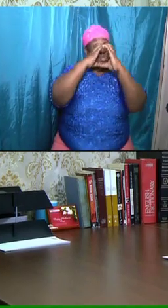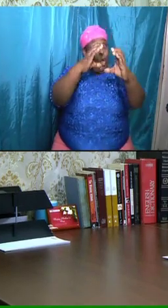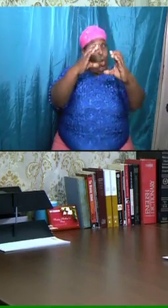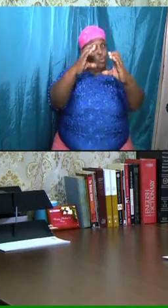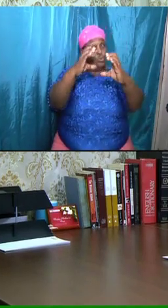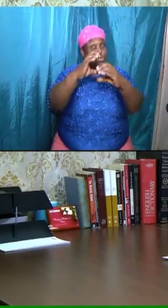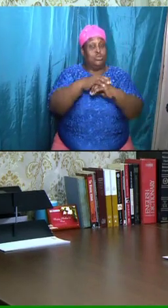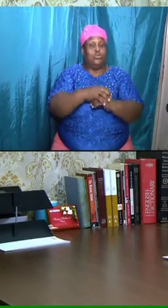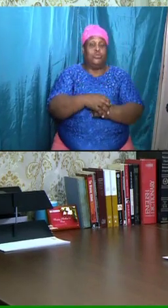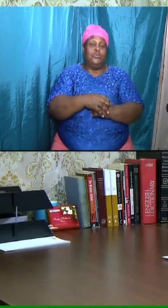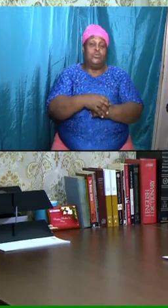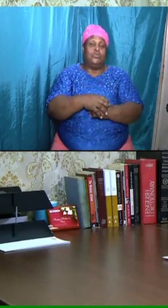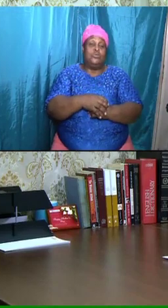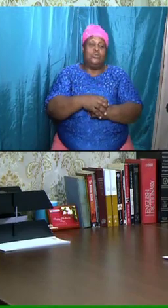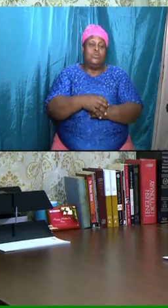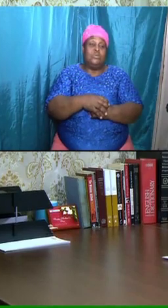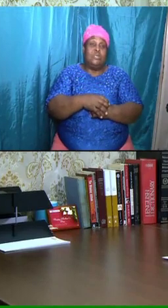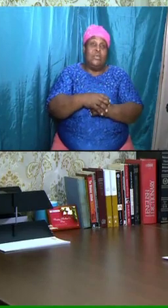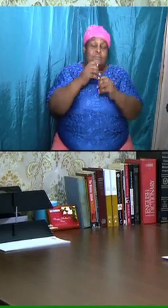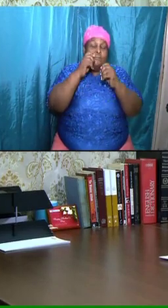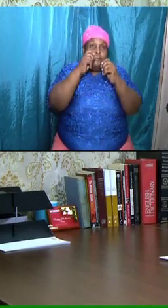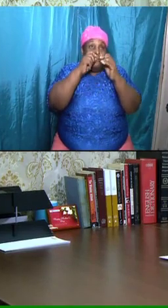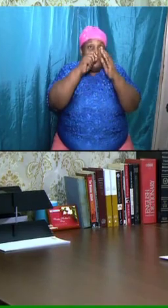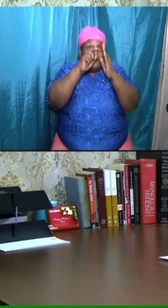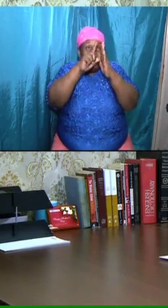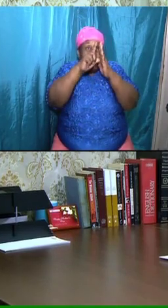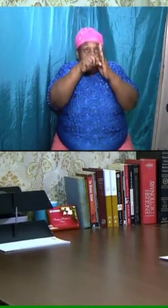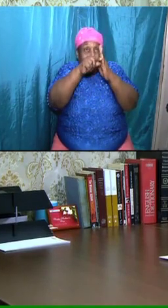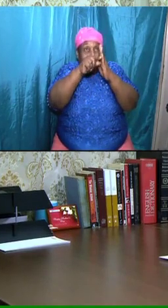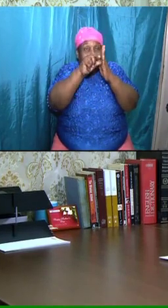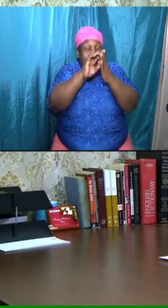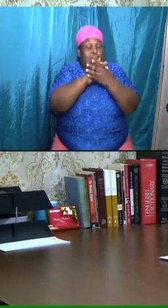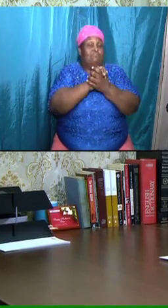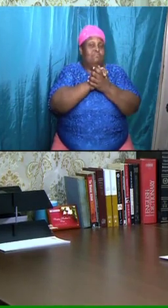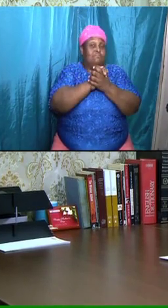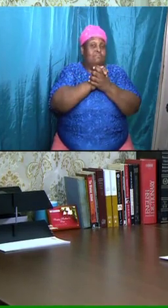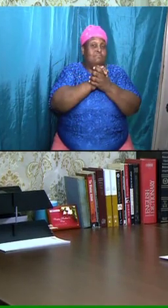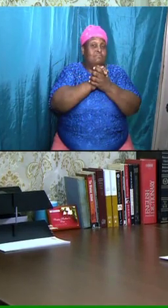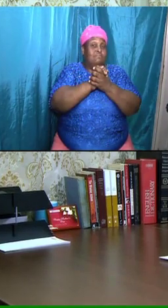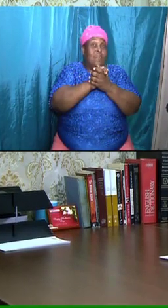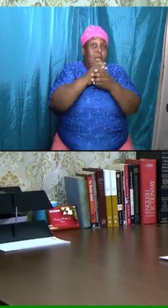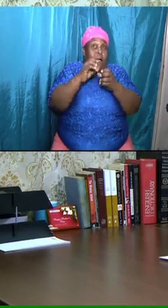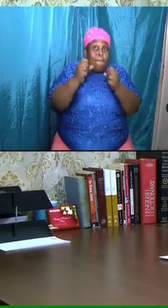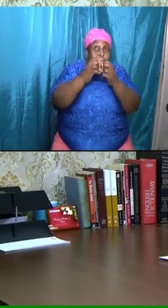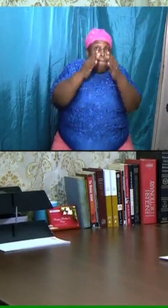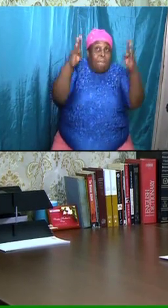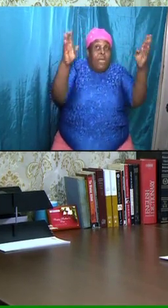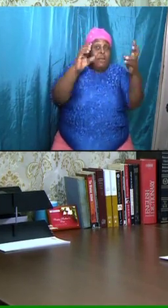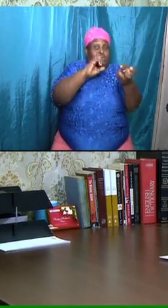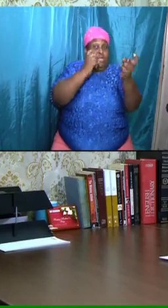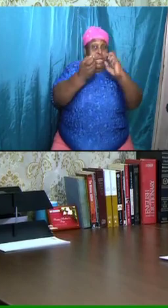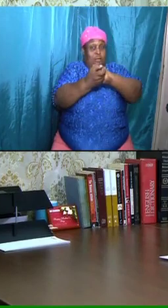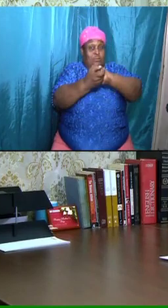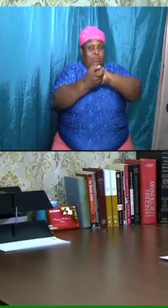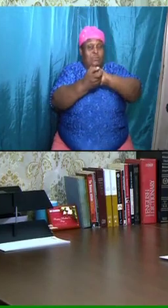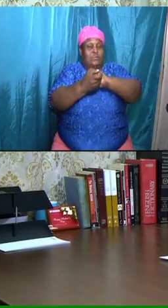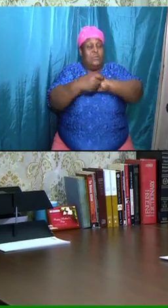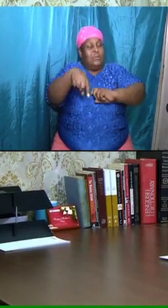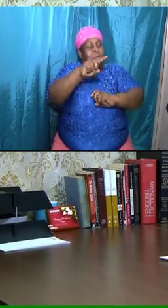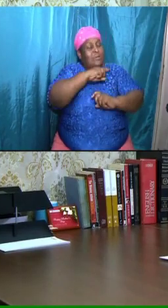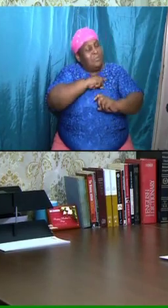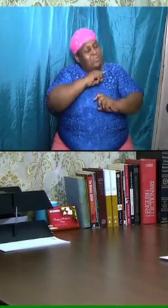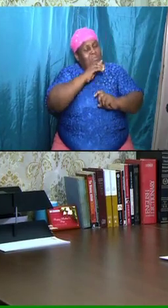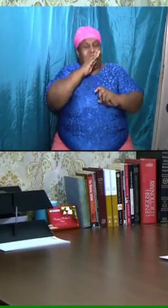is going to be, in a split second, there is going to be a massive change. We shall be changed,